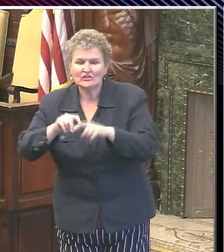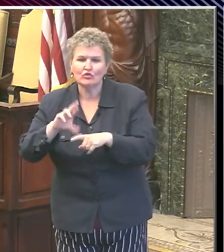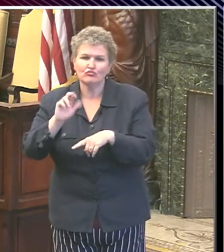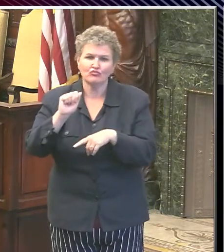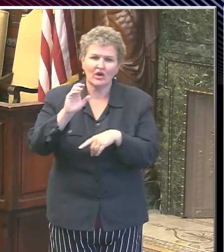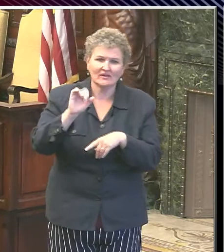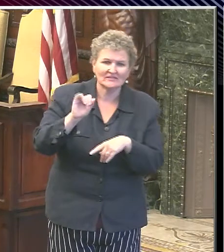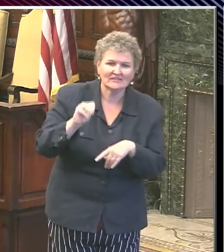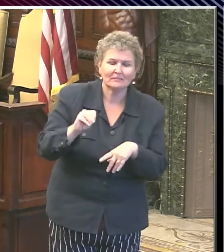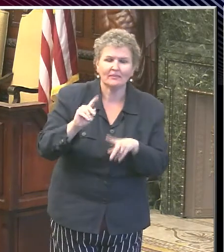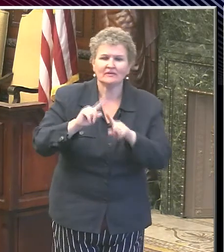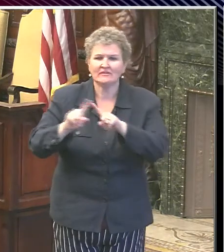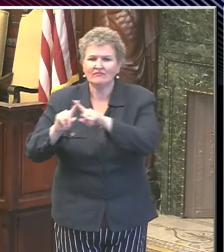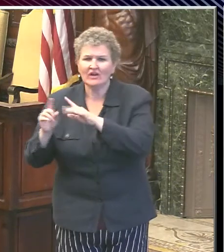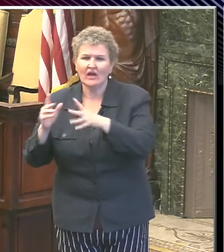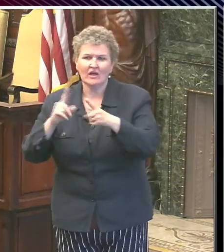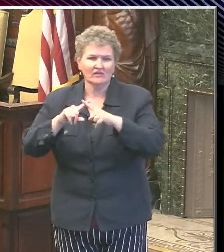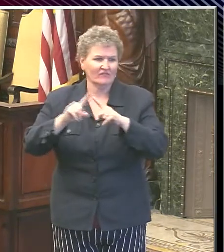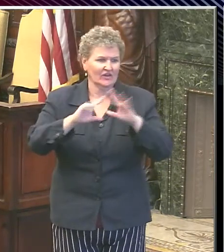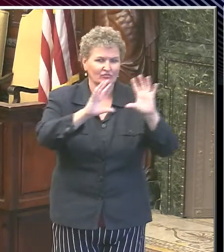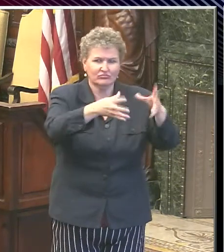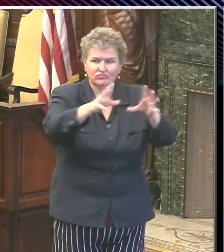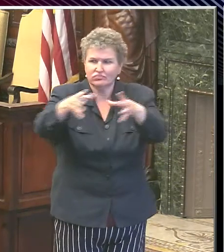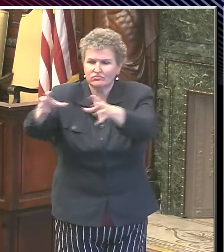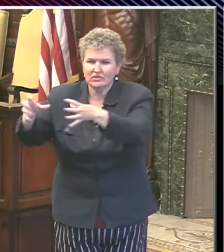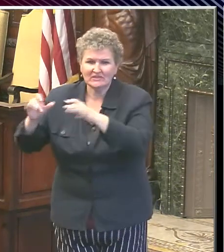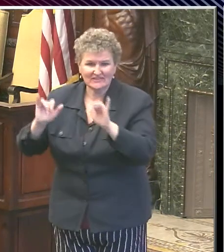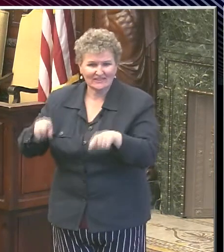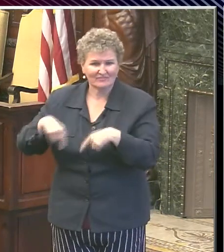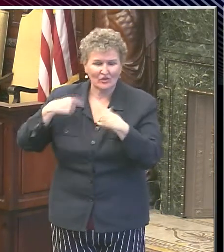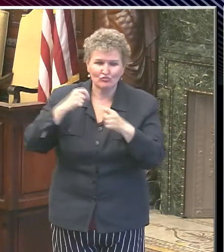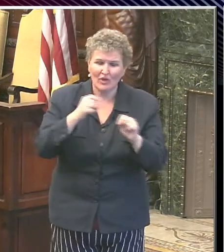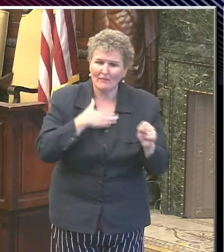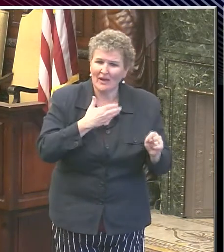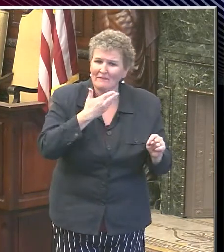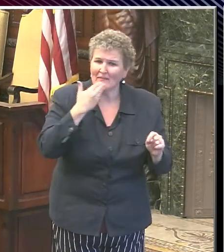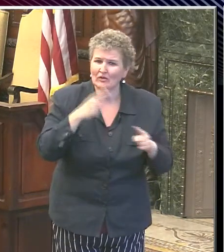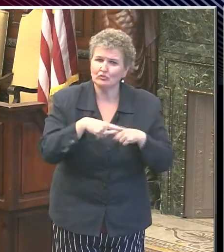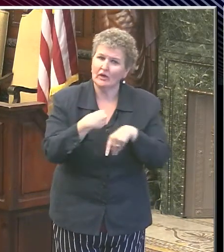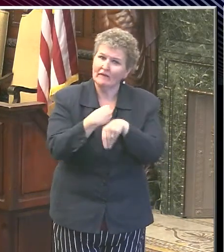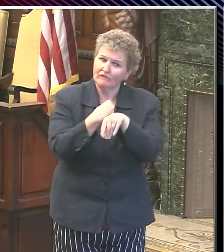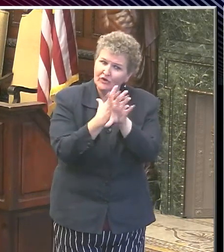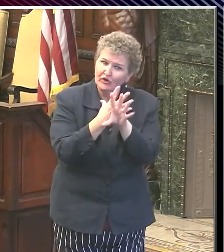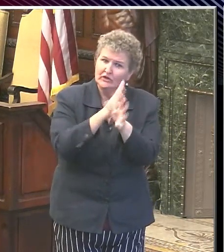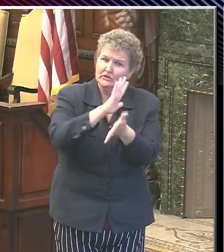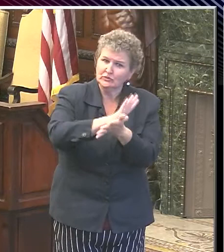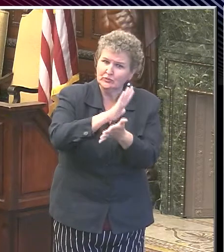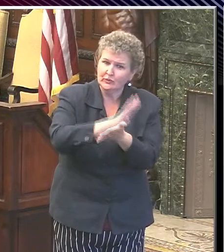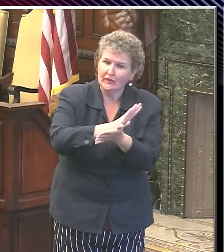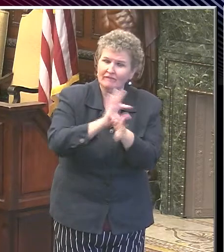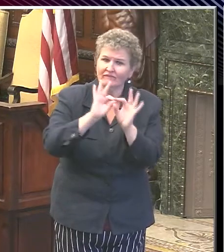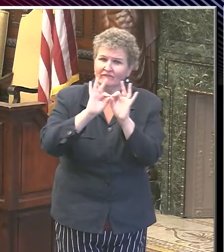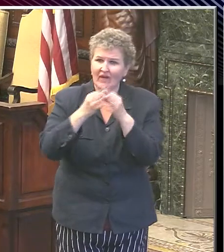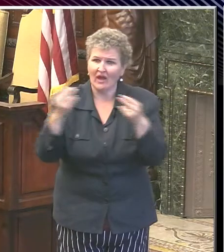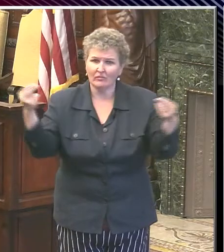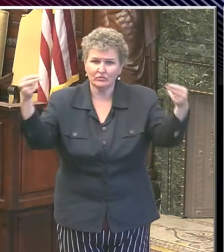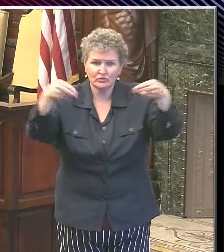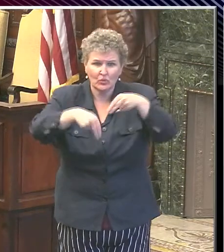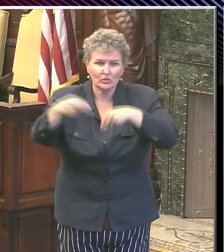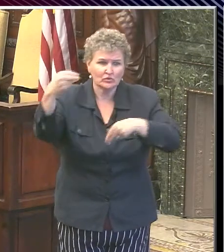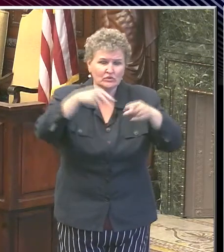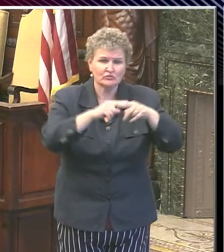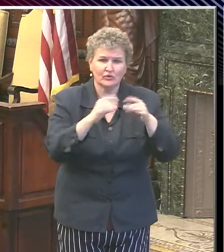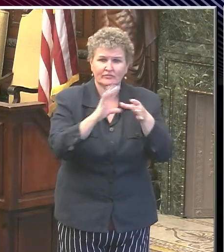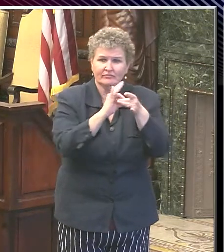We're working, we're doing our best, as a matter of fact, with our virtual schooling to get as many families as possible plugged into the internet